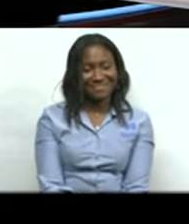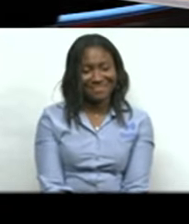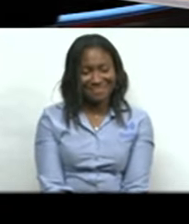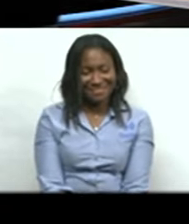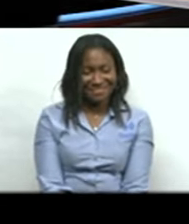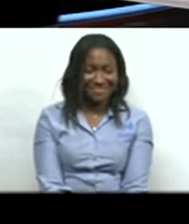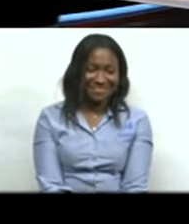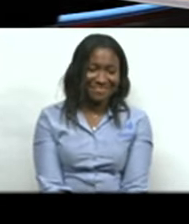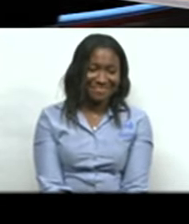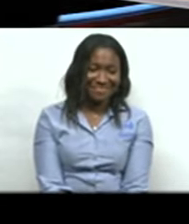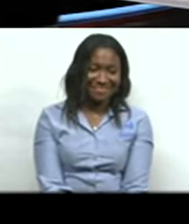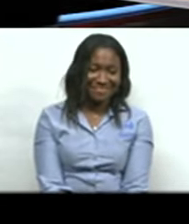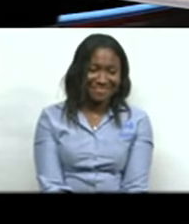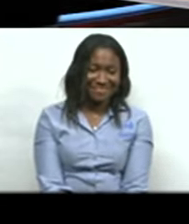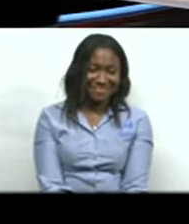right back.